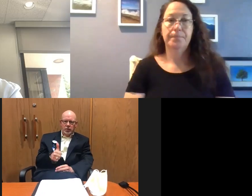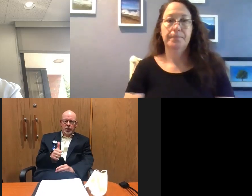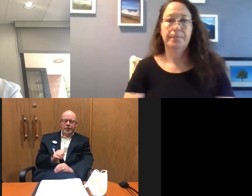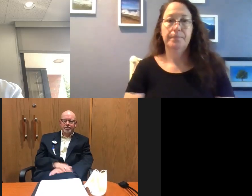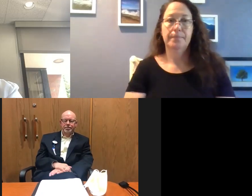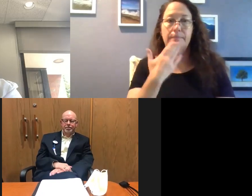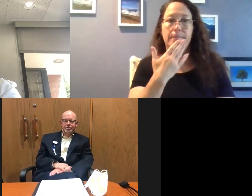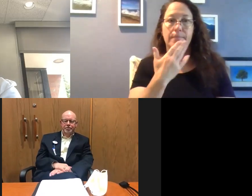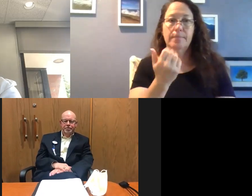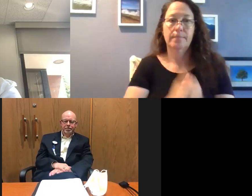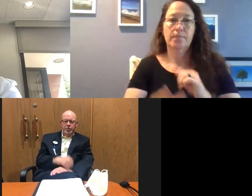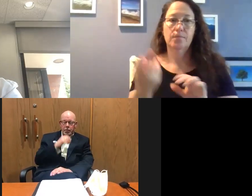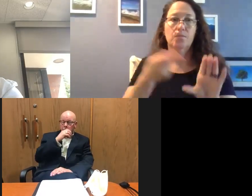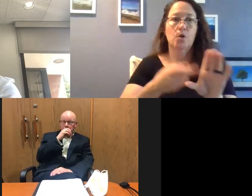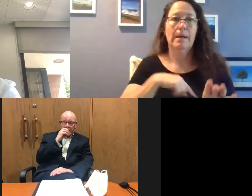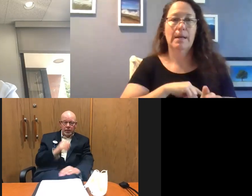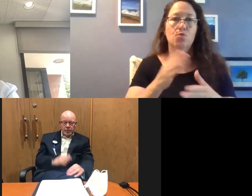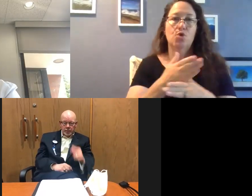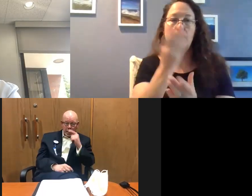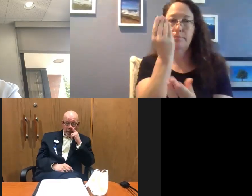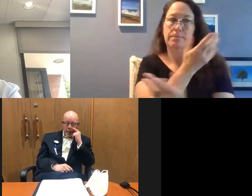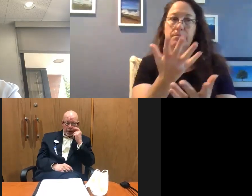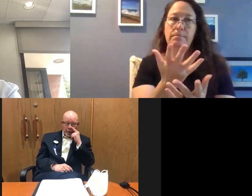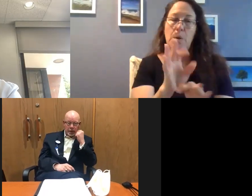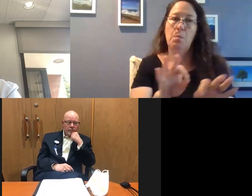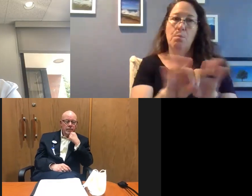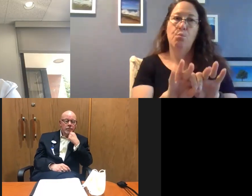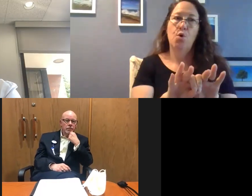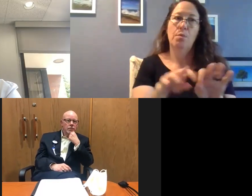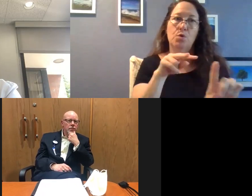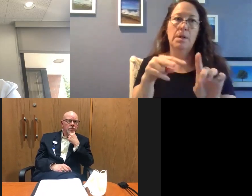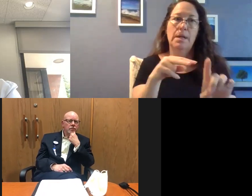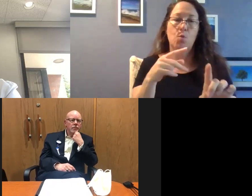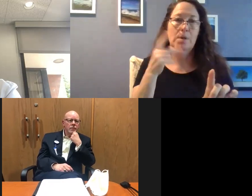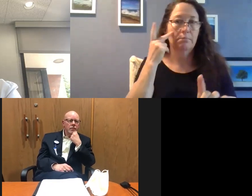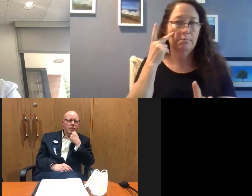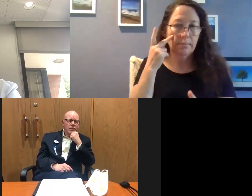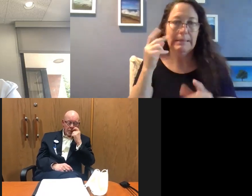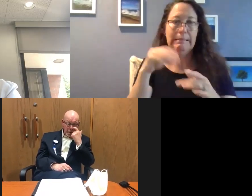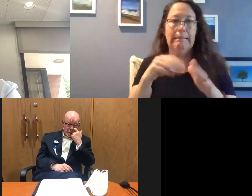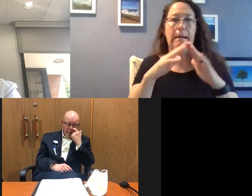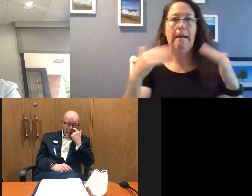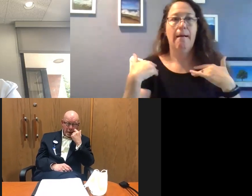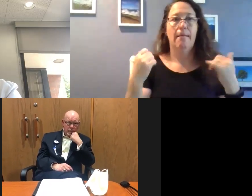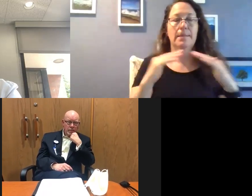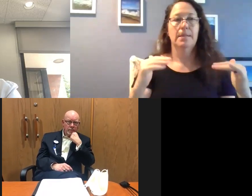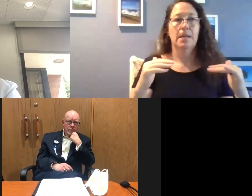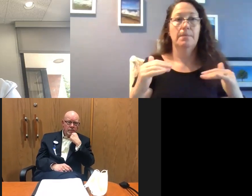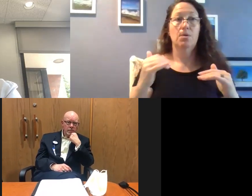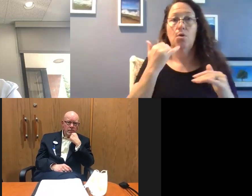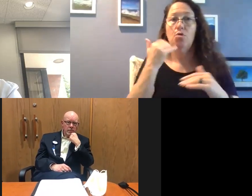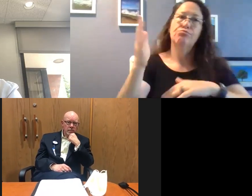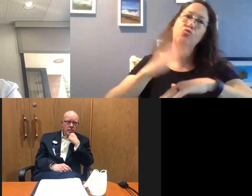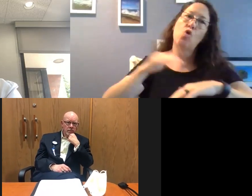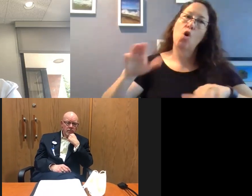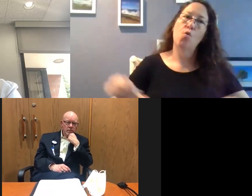Thank you both for joining us today and for sharing this valuable insight on the impacts that we're currently seeing in the health systems as well as your call to action for our